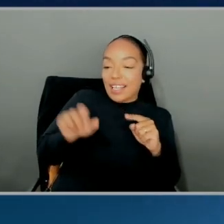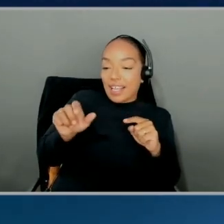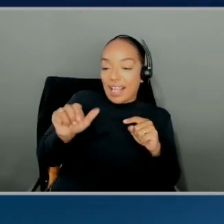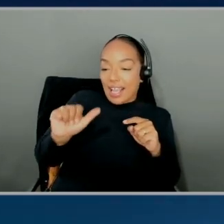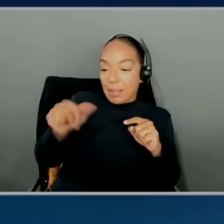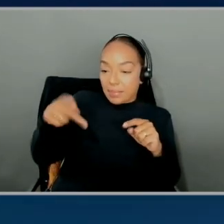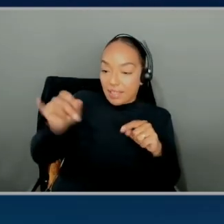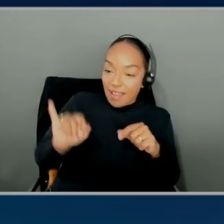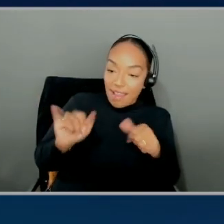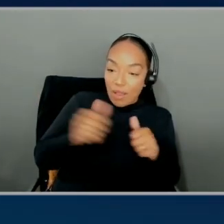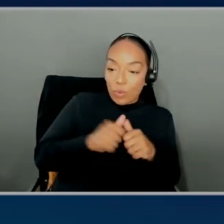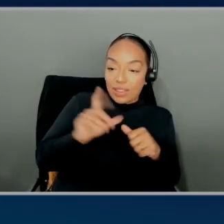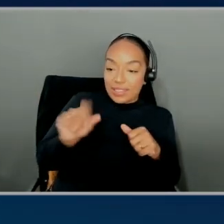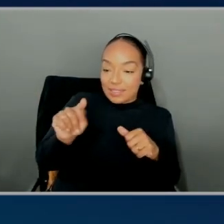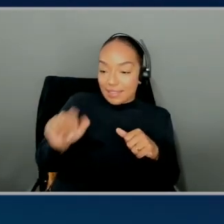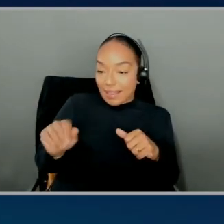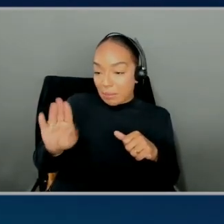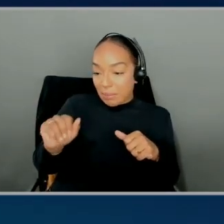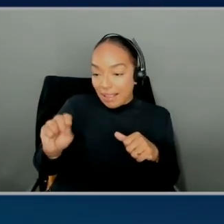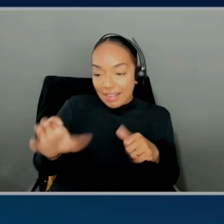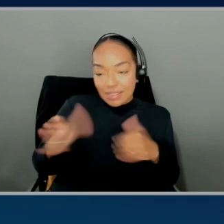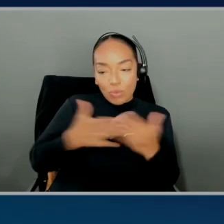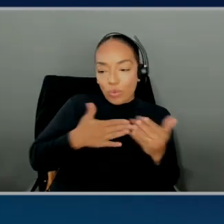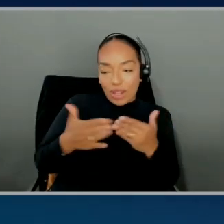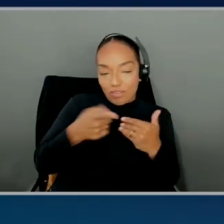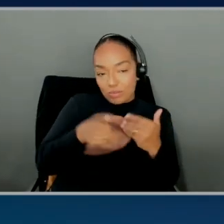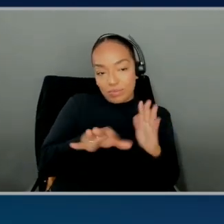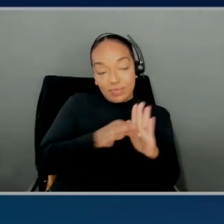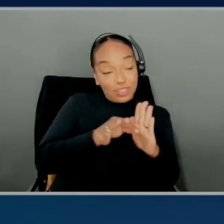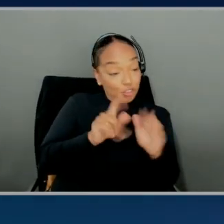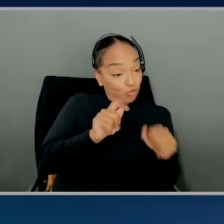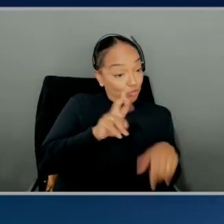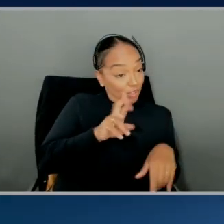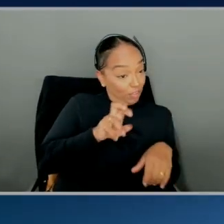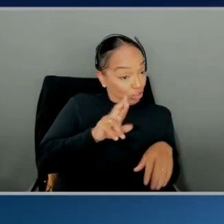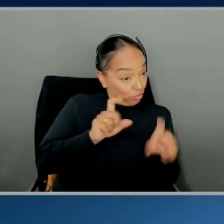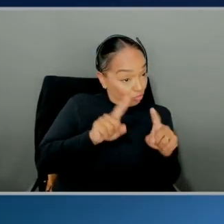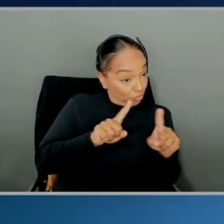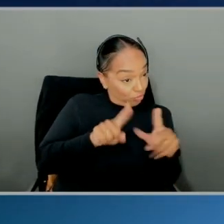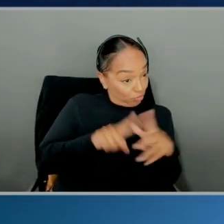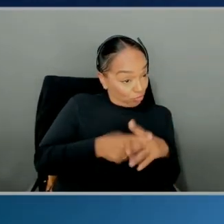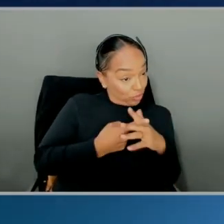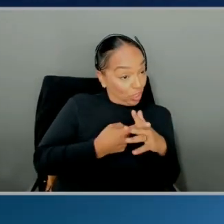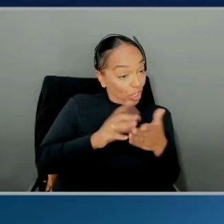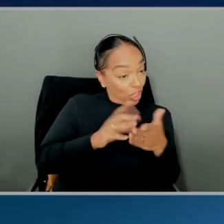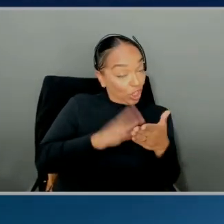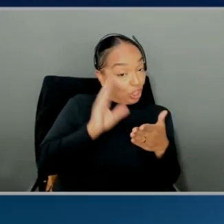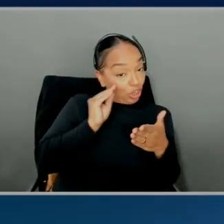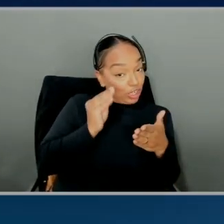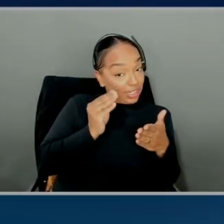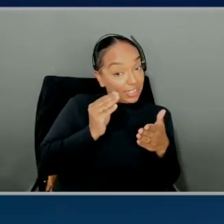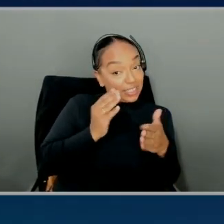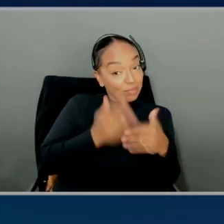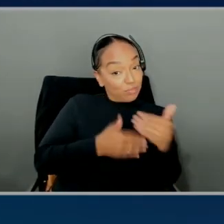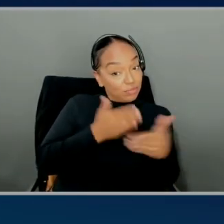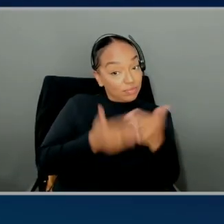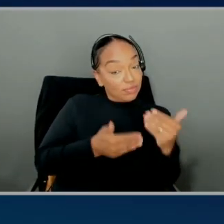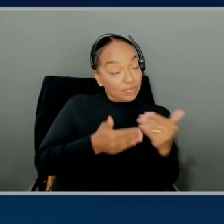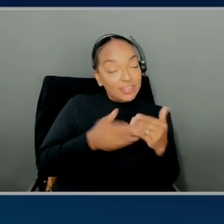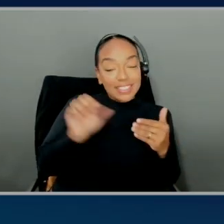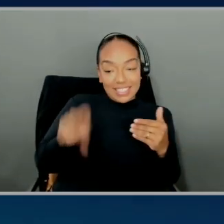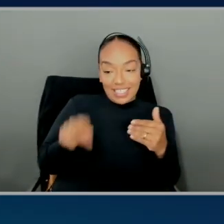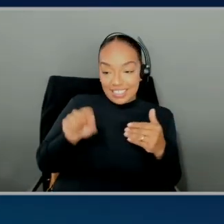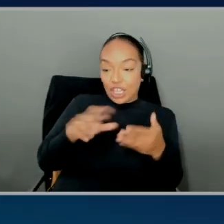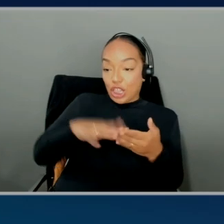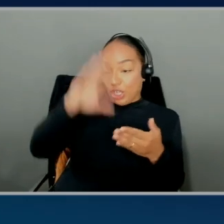with databases and whatever it is. So Trevor, should we jump into the learning plan for generative AI? I think we should definitely, we got to talk about the learning plan for